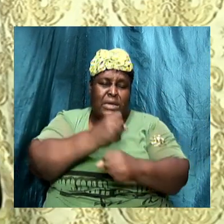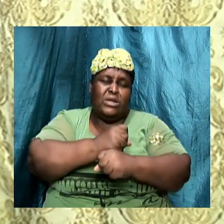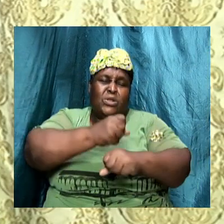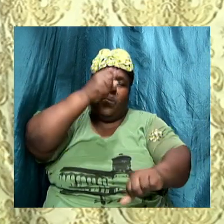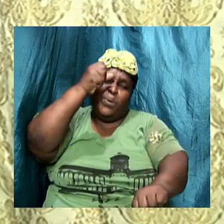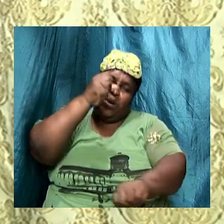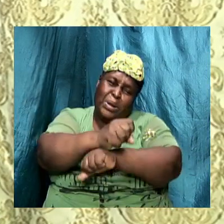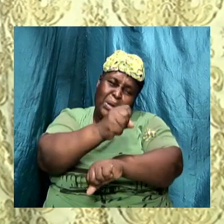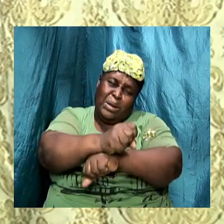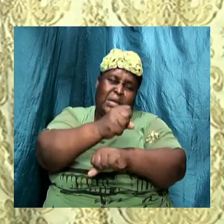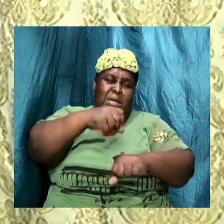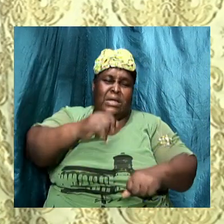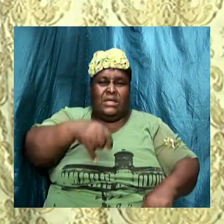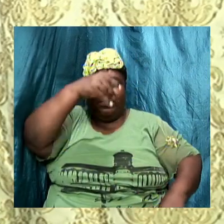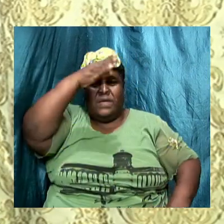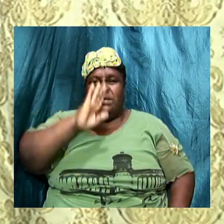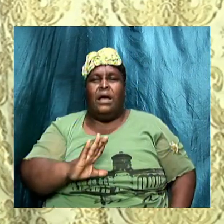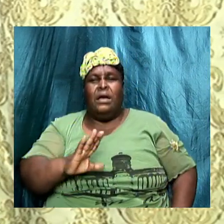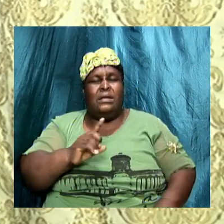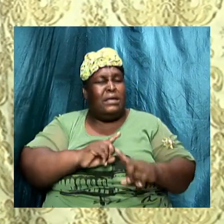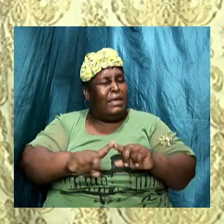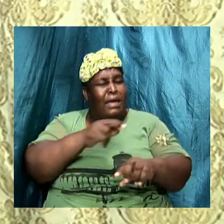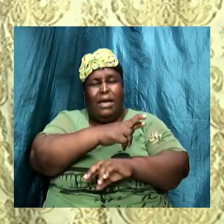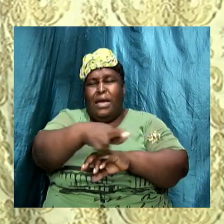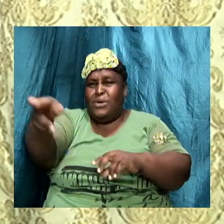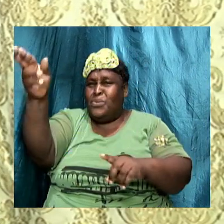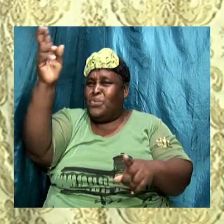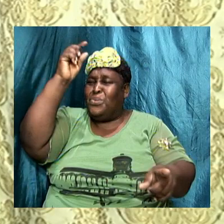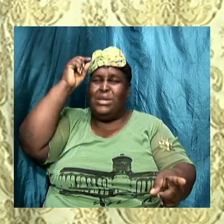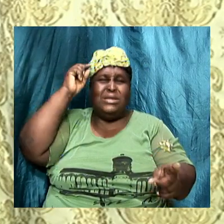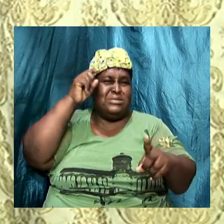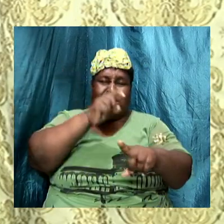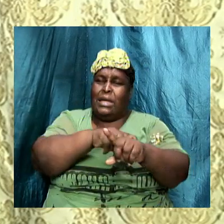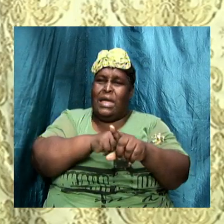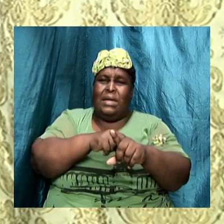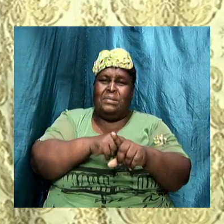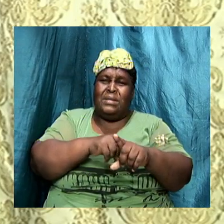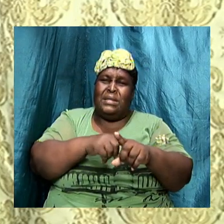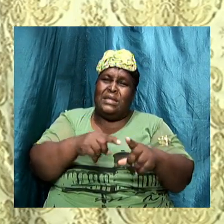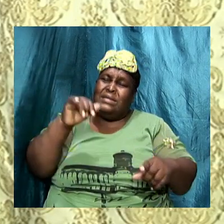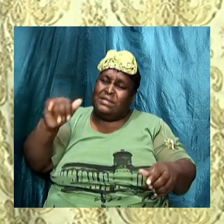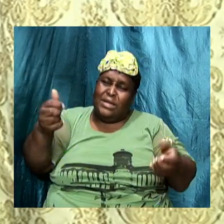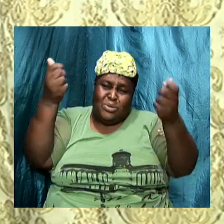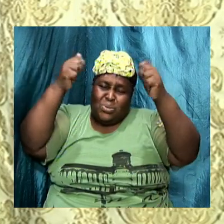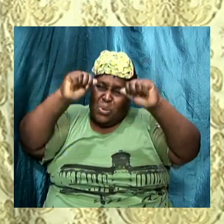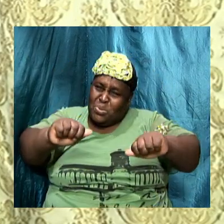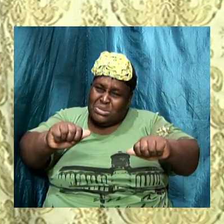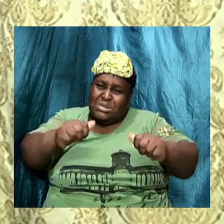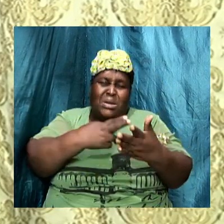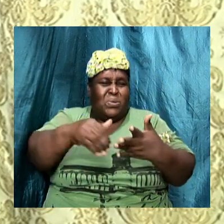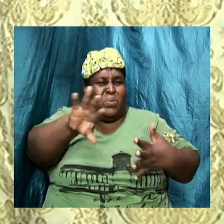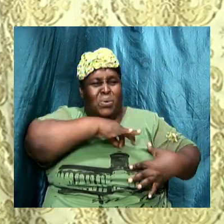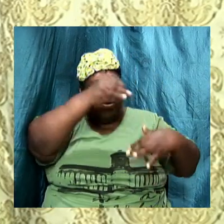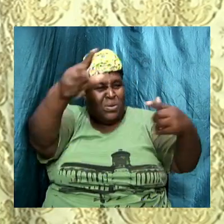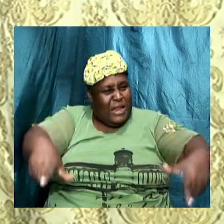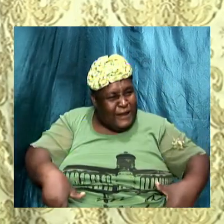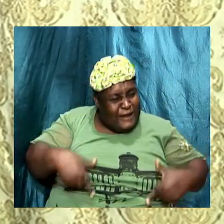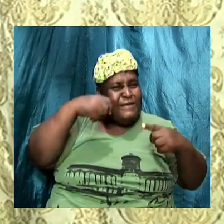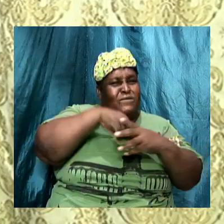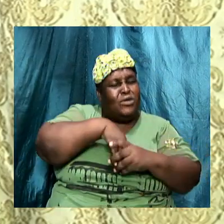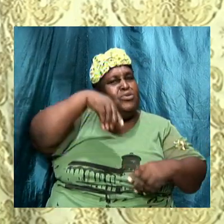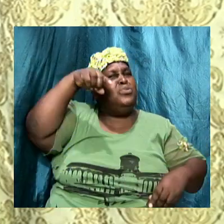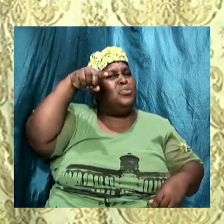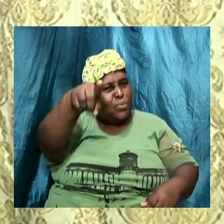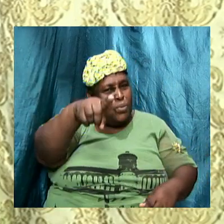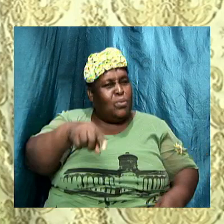done you can't reach a point where you doubt in that the Holy Ghost lives in your life the Holy Ghost dwell in you no man you must